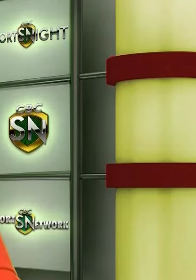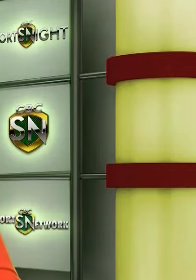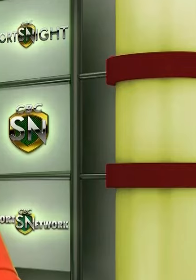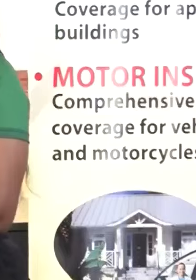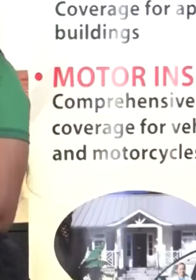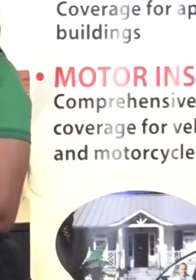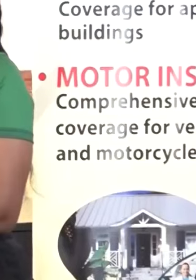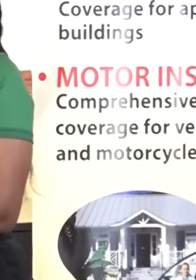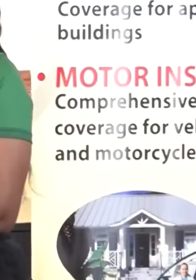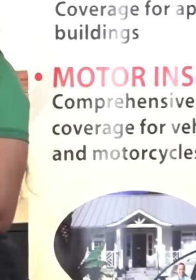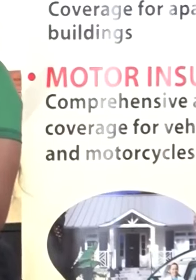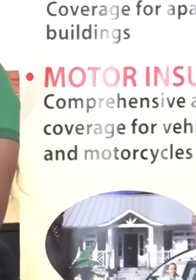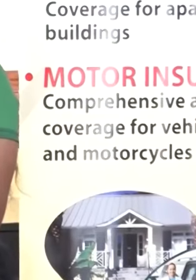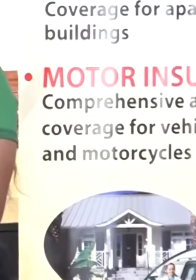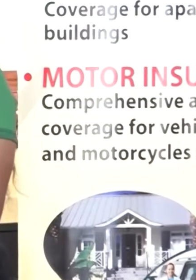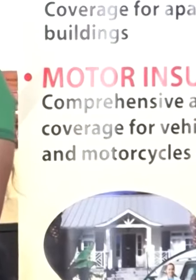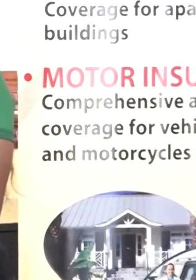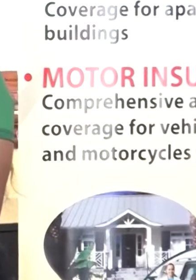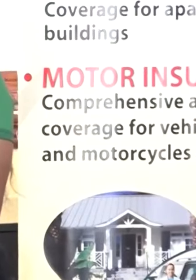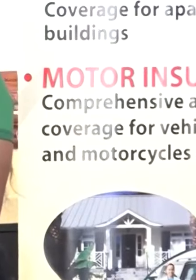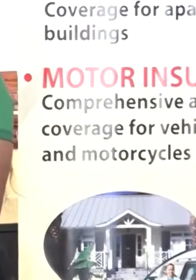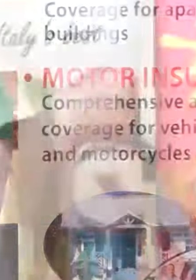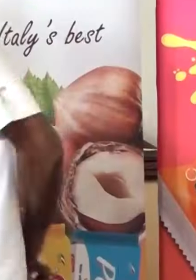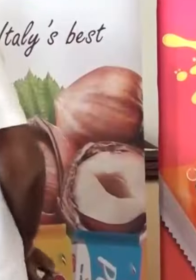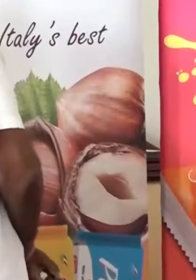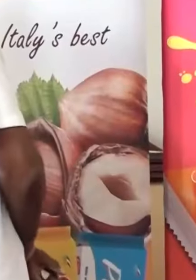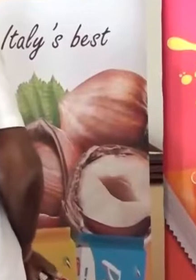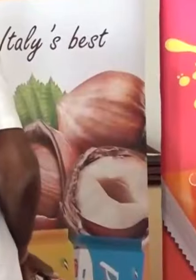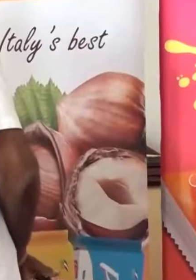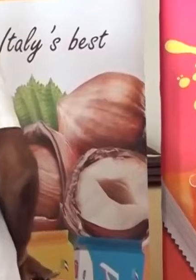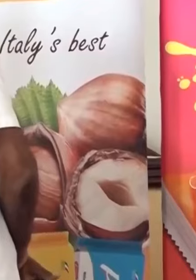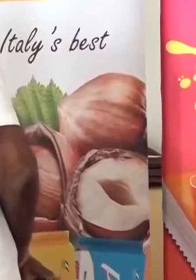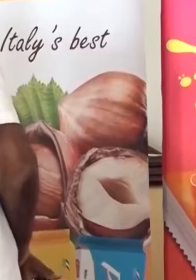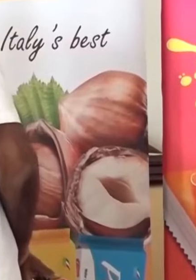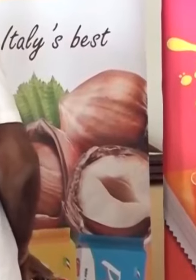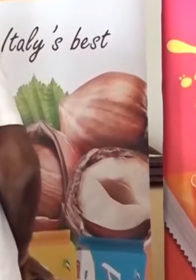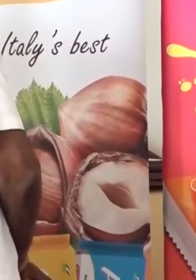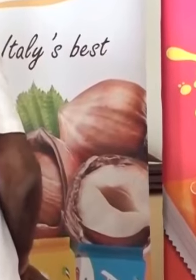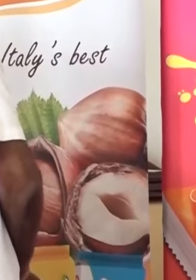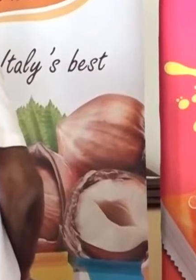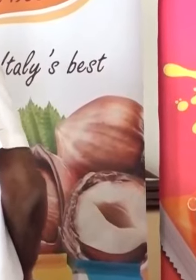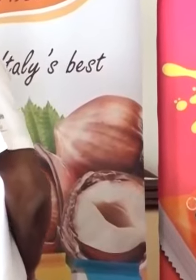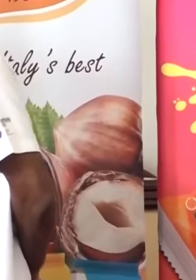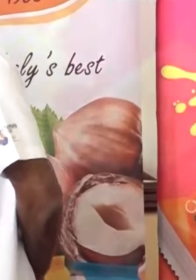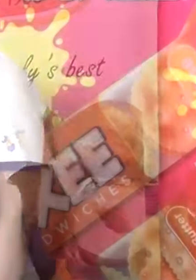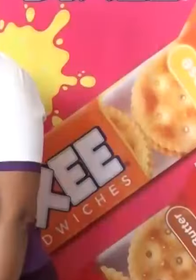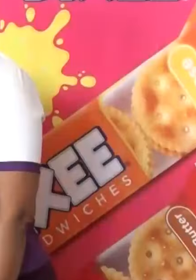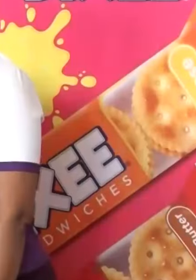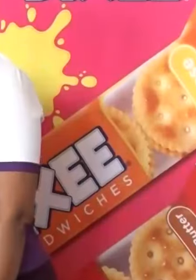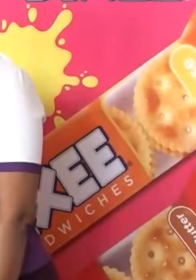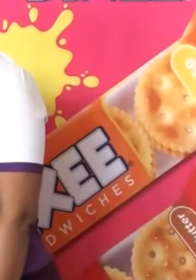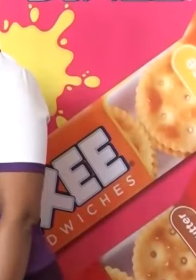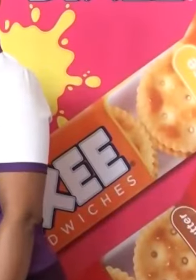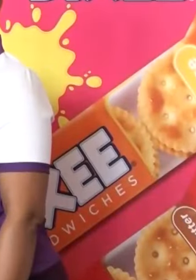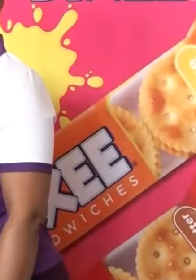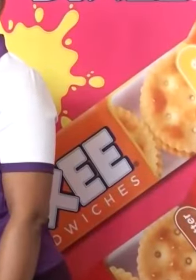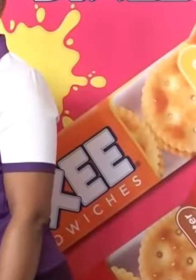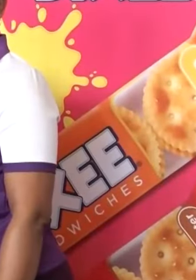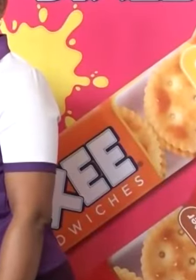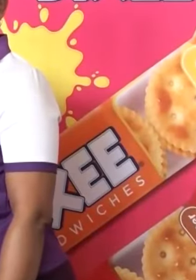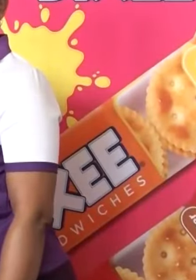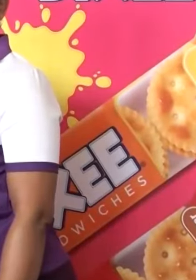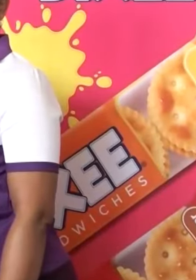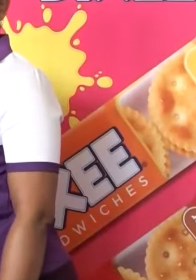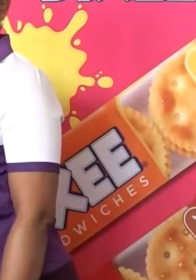Despite some setbacks with the completion of the track at the Youth St. Bolt Sports Complex, sponsors say they are fully committed to the championship's success.